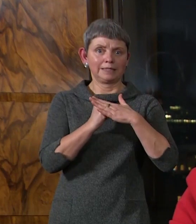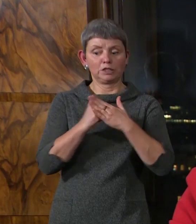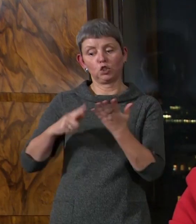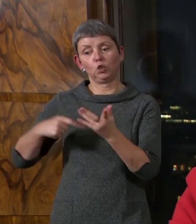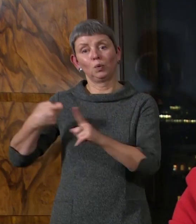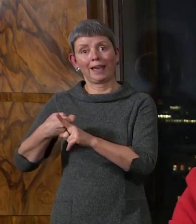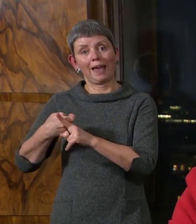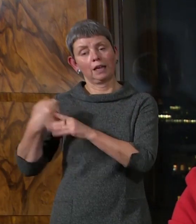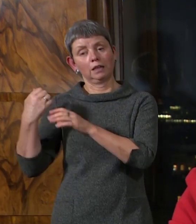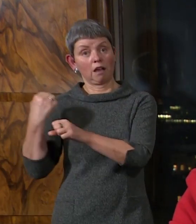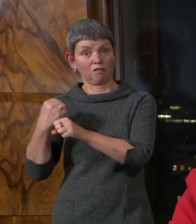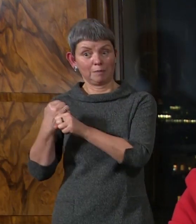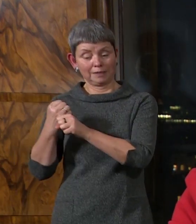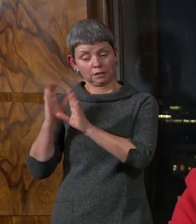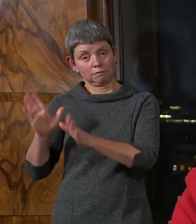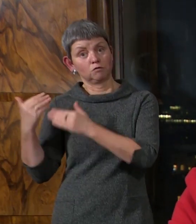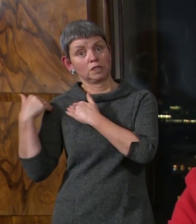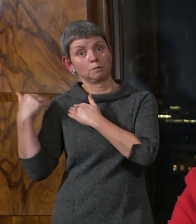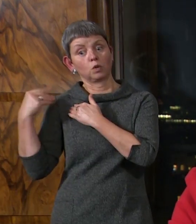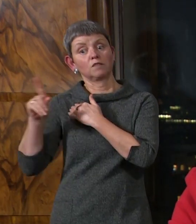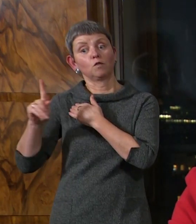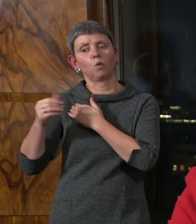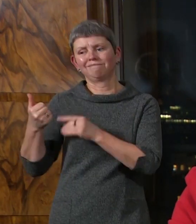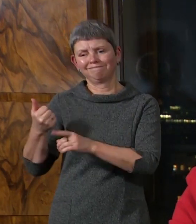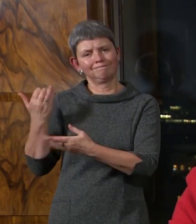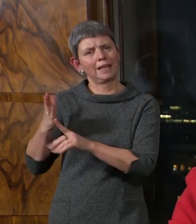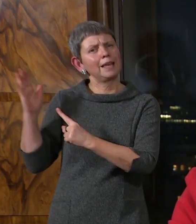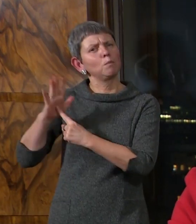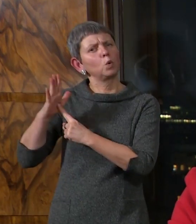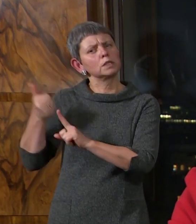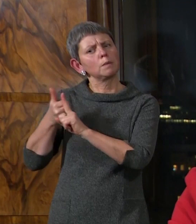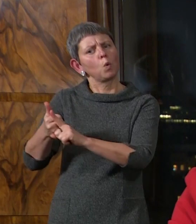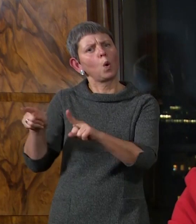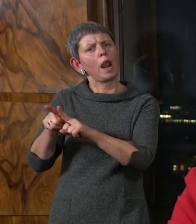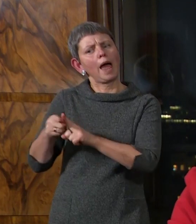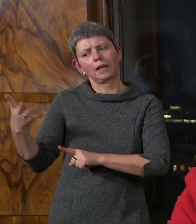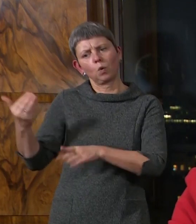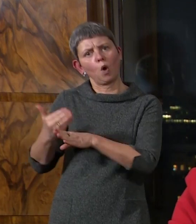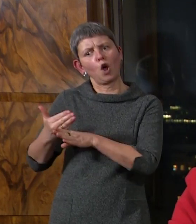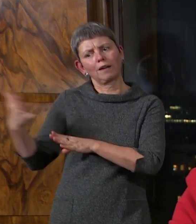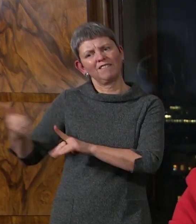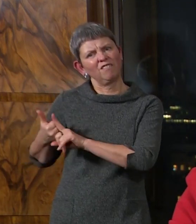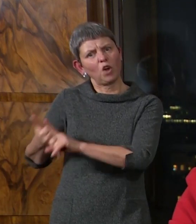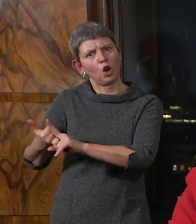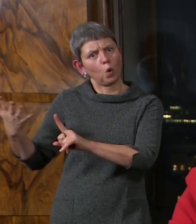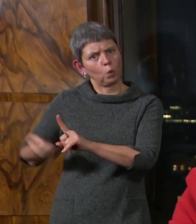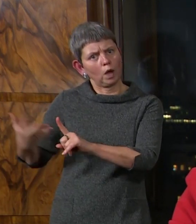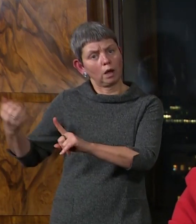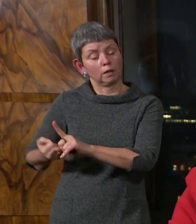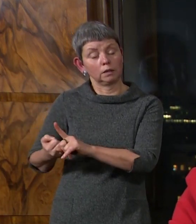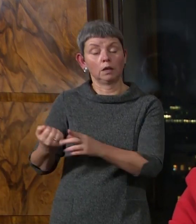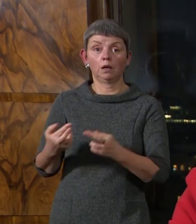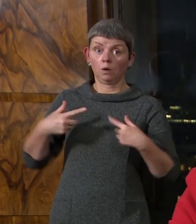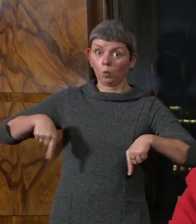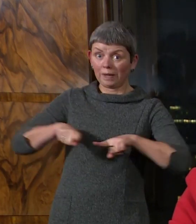they can put in place critical support, such as furlough. Alongside the Welsh and Northern Irish governments, we are hoping they